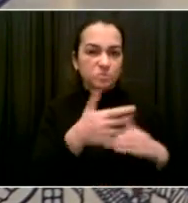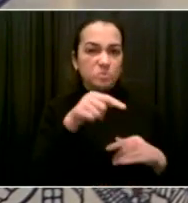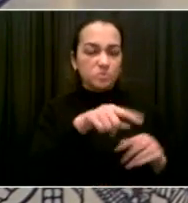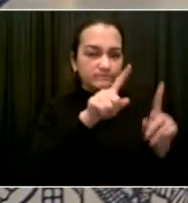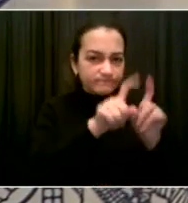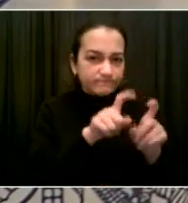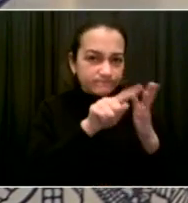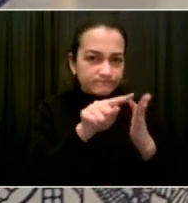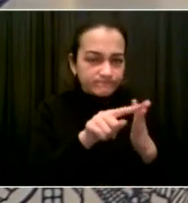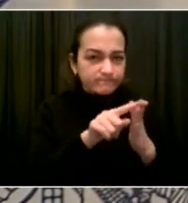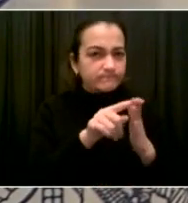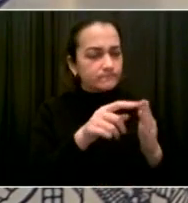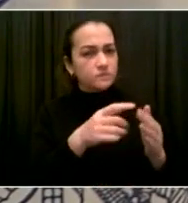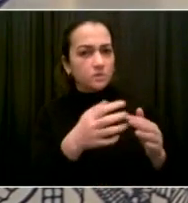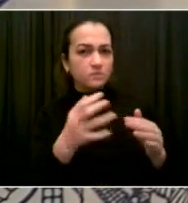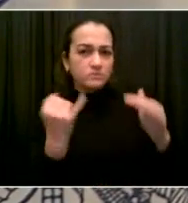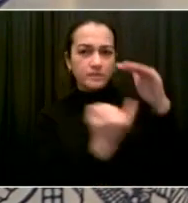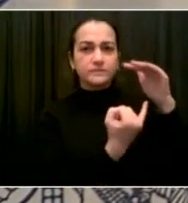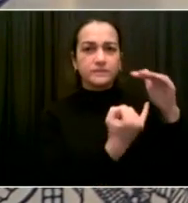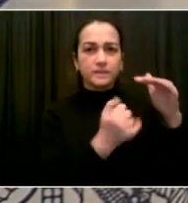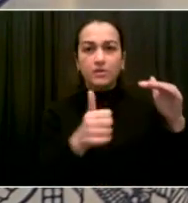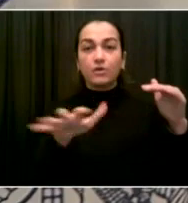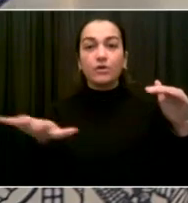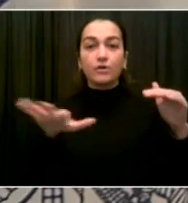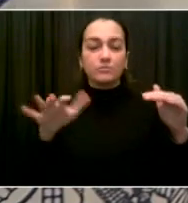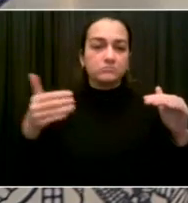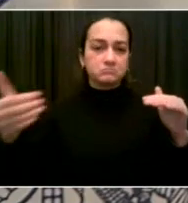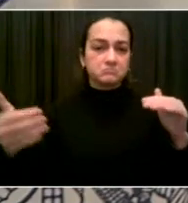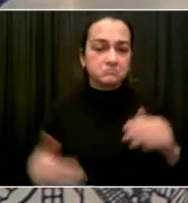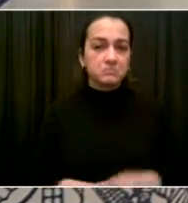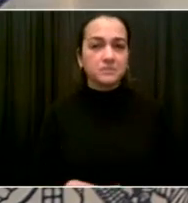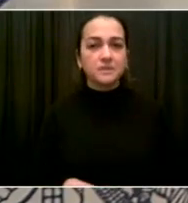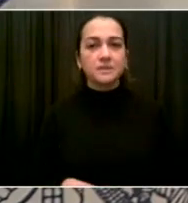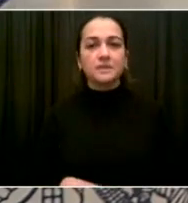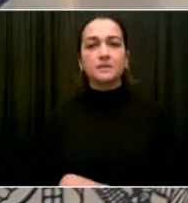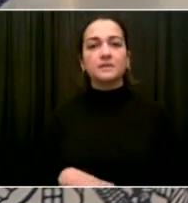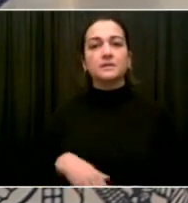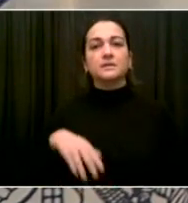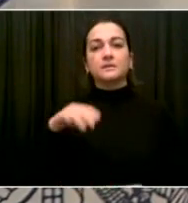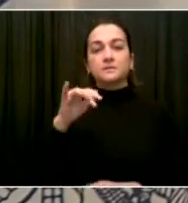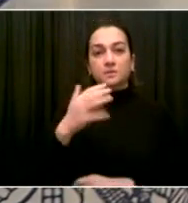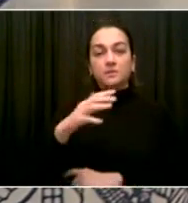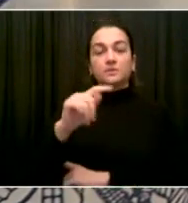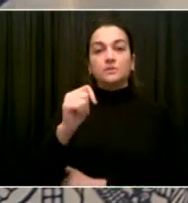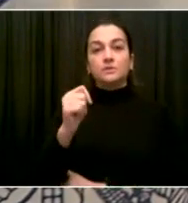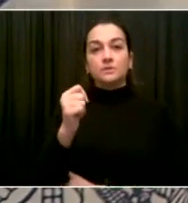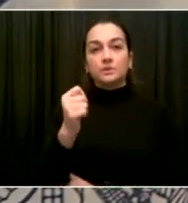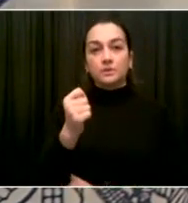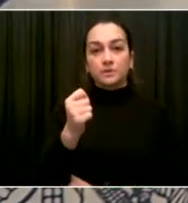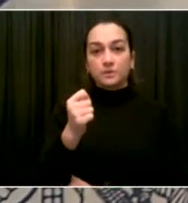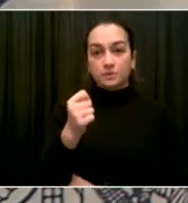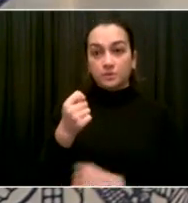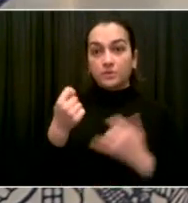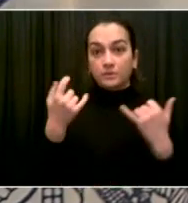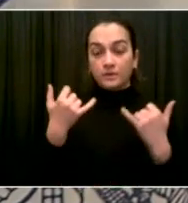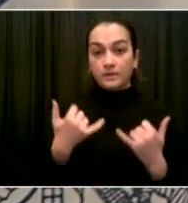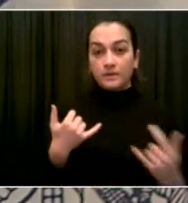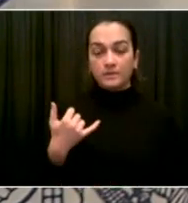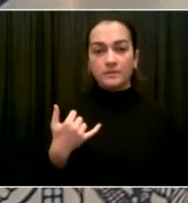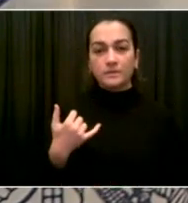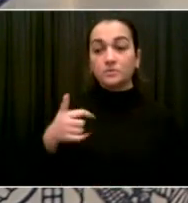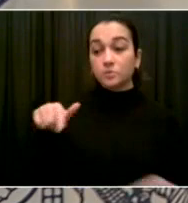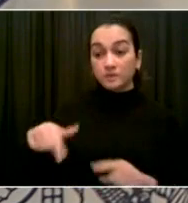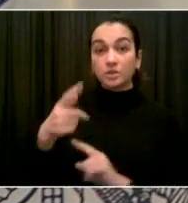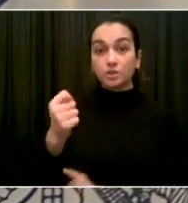January. So we'll have time to beef it up further. But I really want to emphasize how safe the schools are and